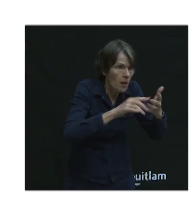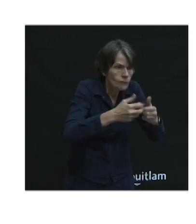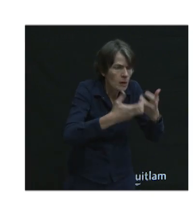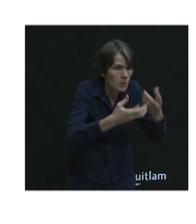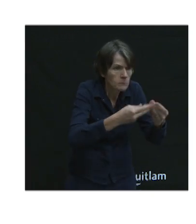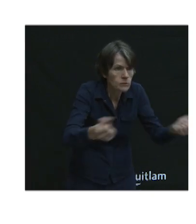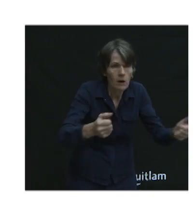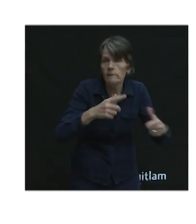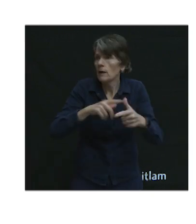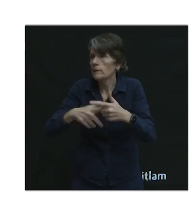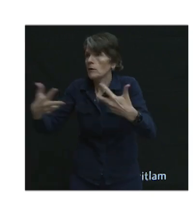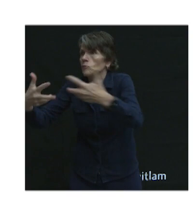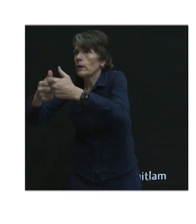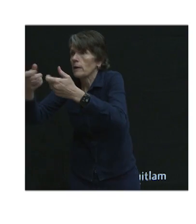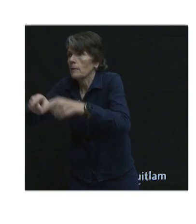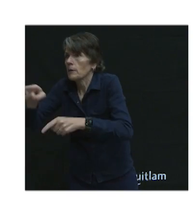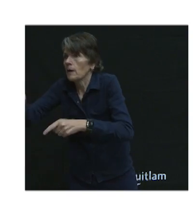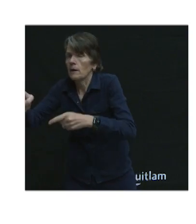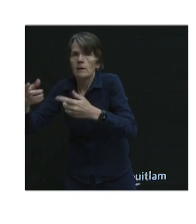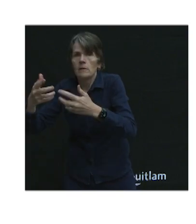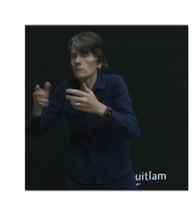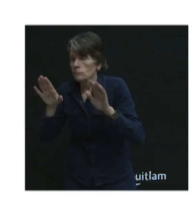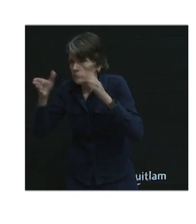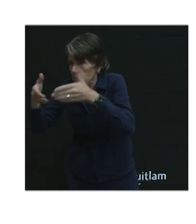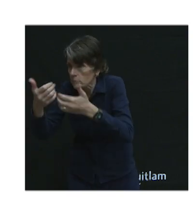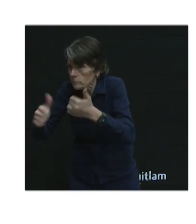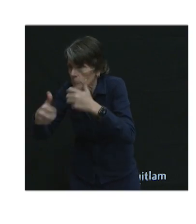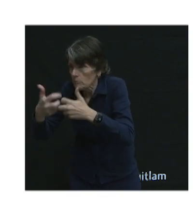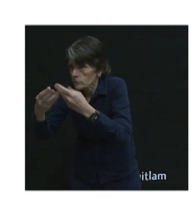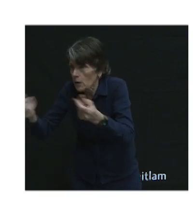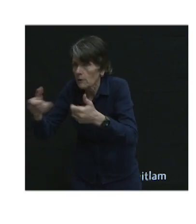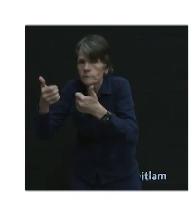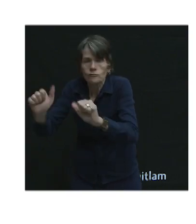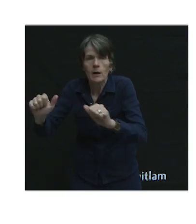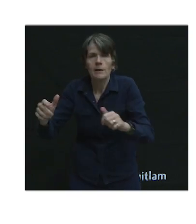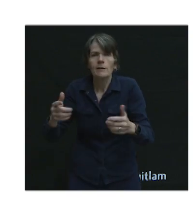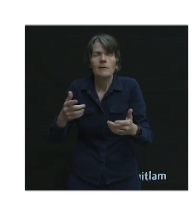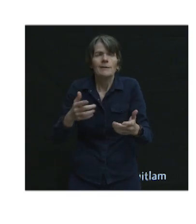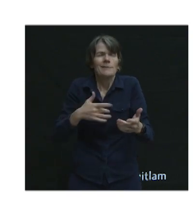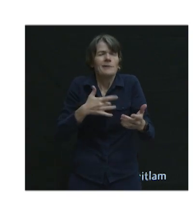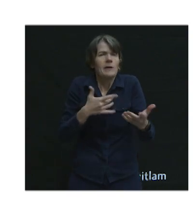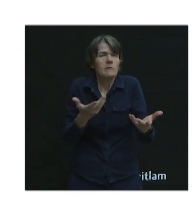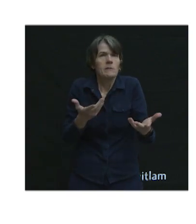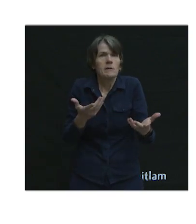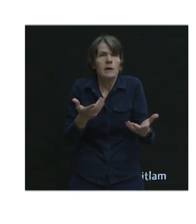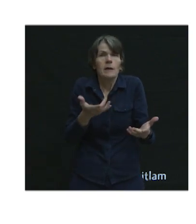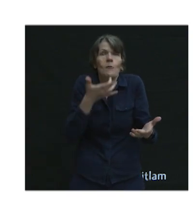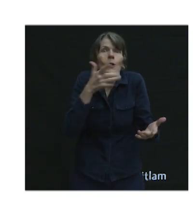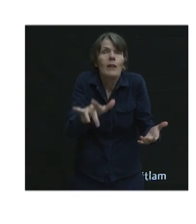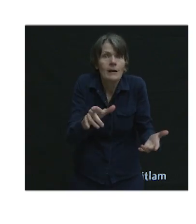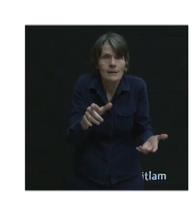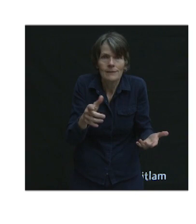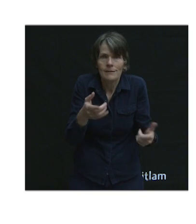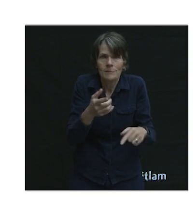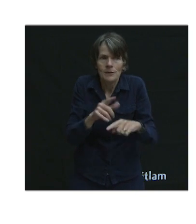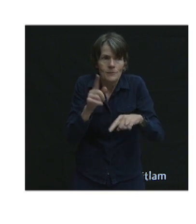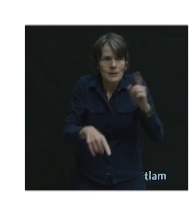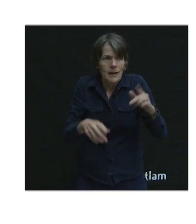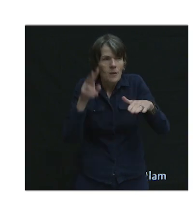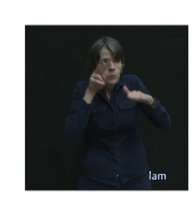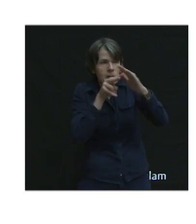happen somewhere else and we'd try to solve that. And it felt like it was very by chance and that we couldn't really get ahead of the game.